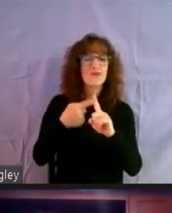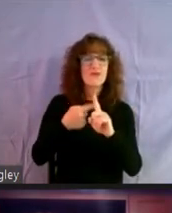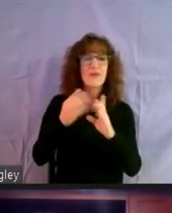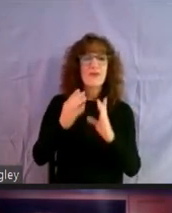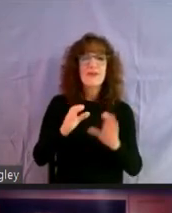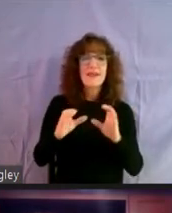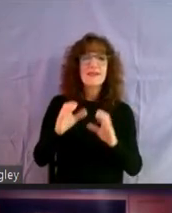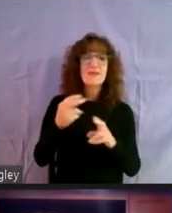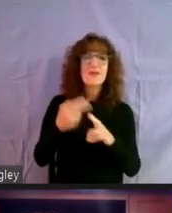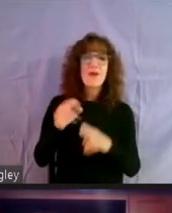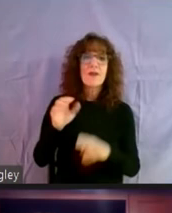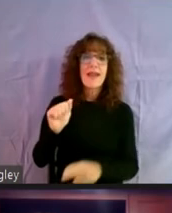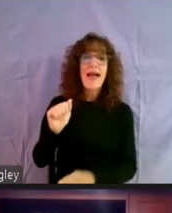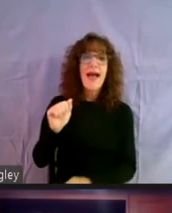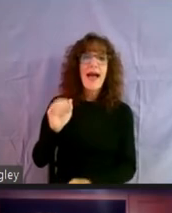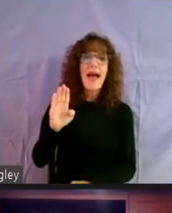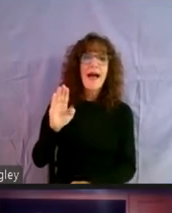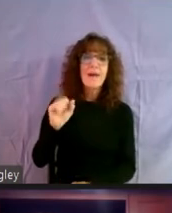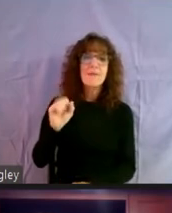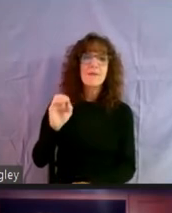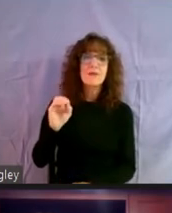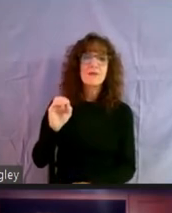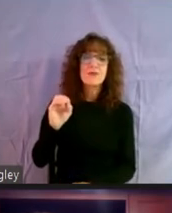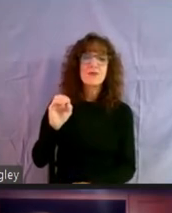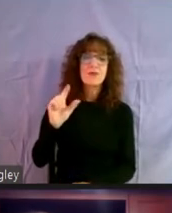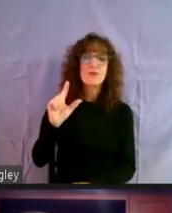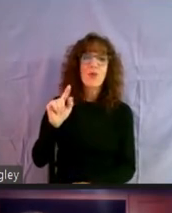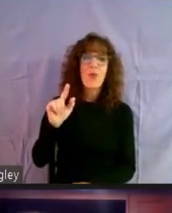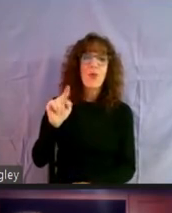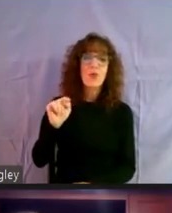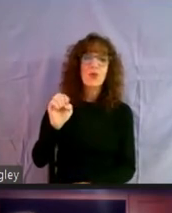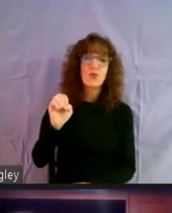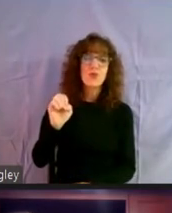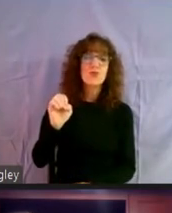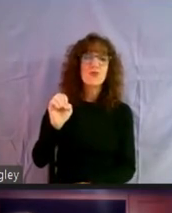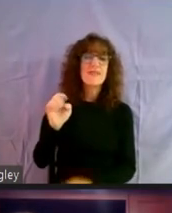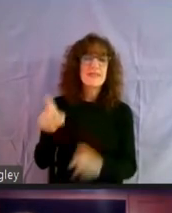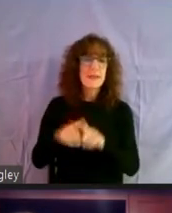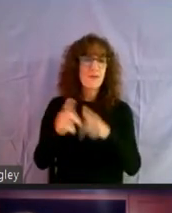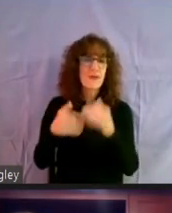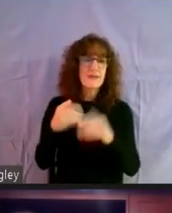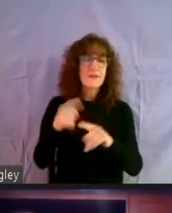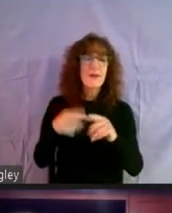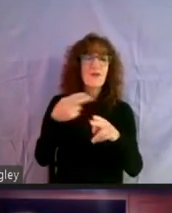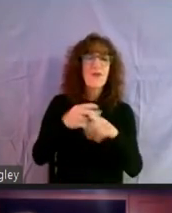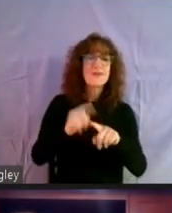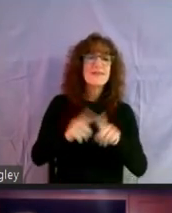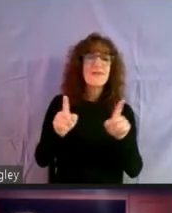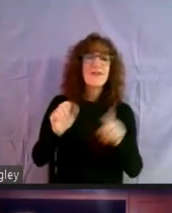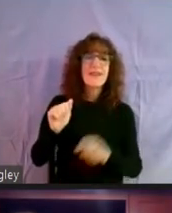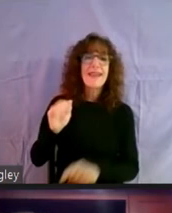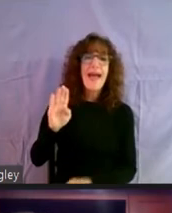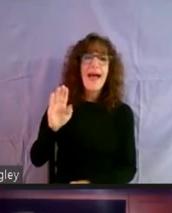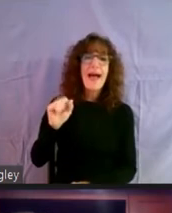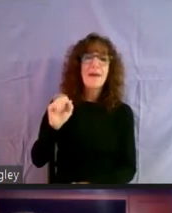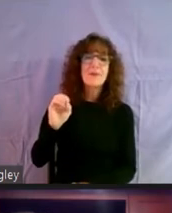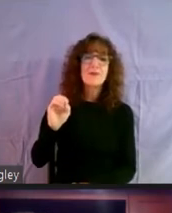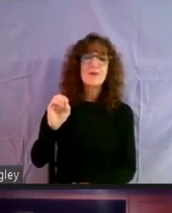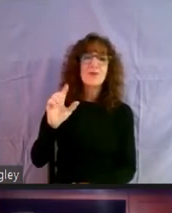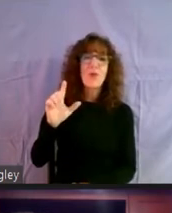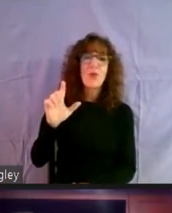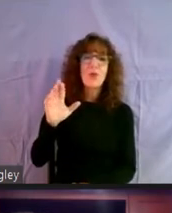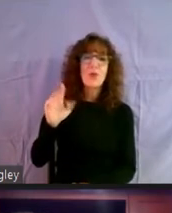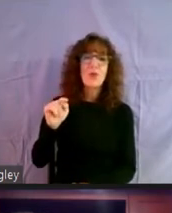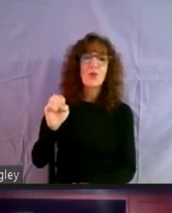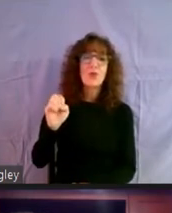absolute, which is the same process, but it's just called something different. So what my organization, which is